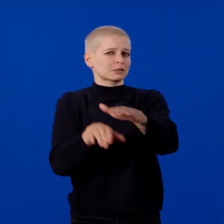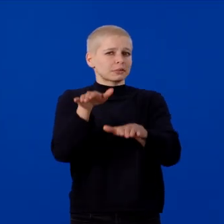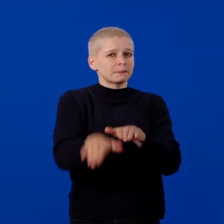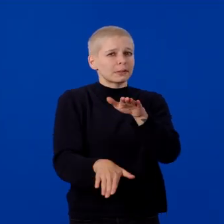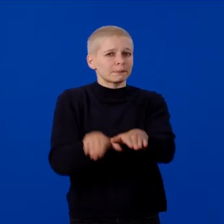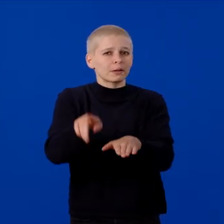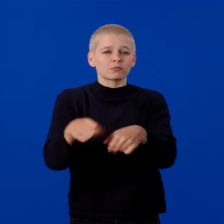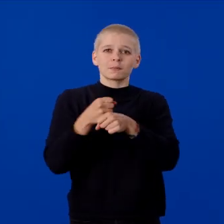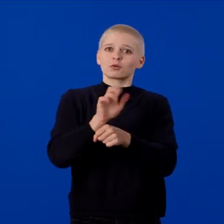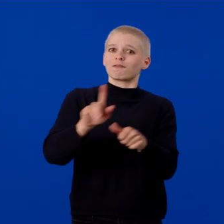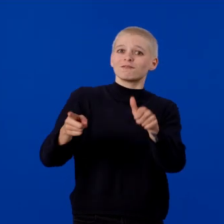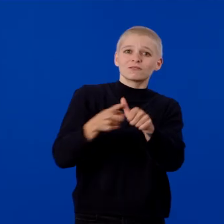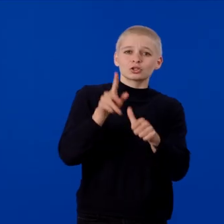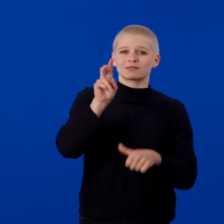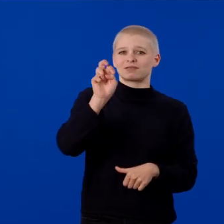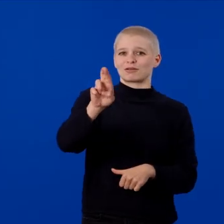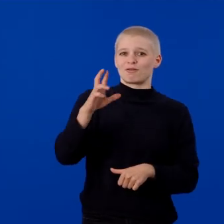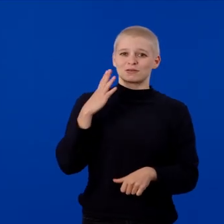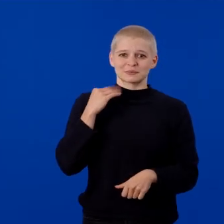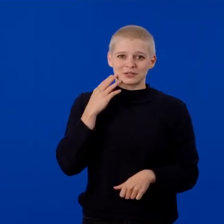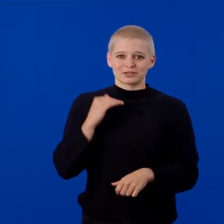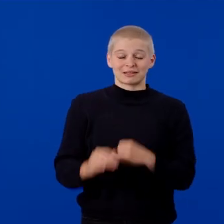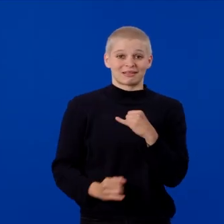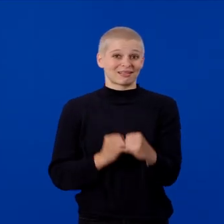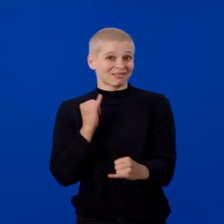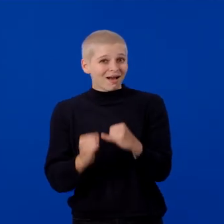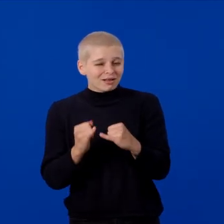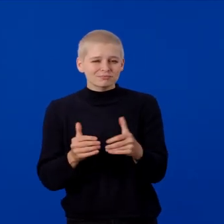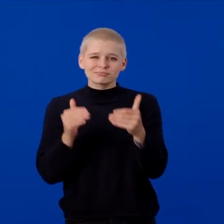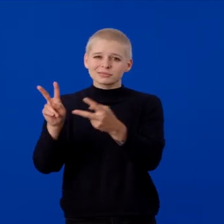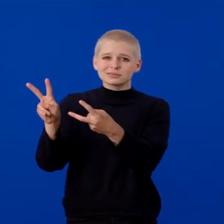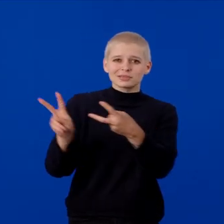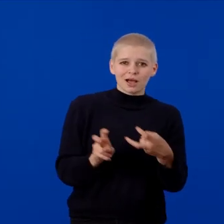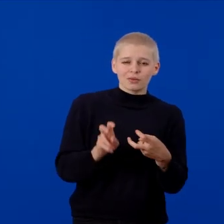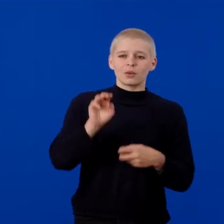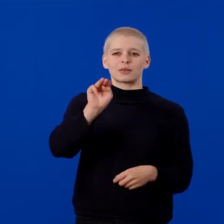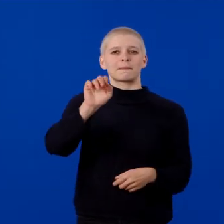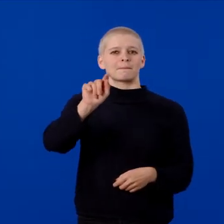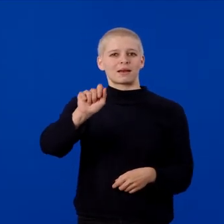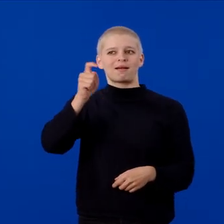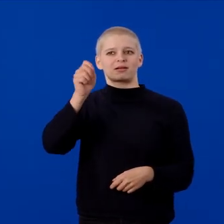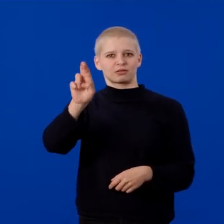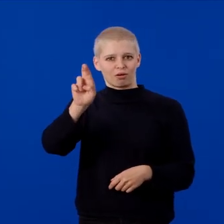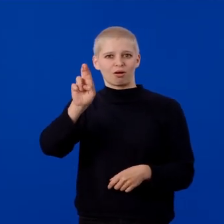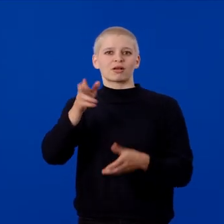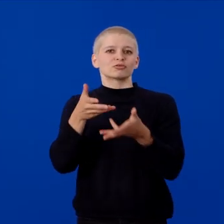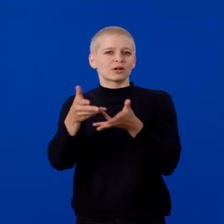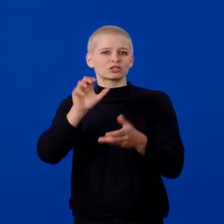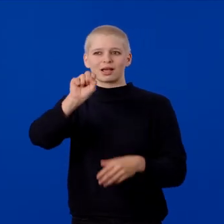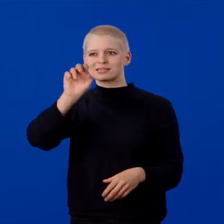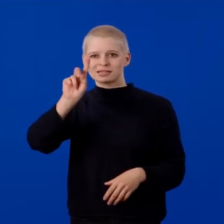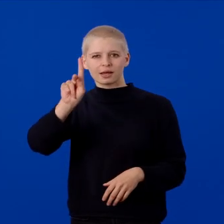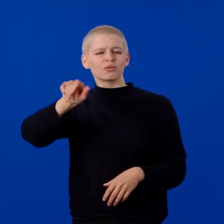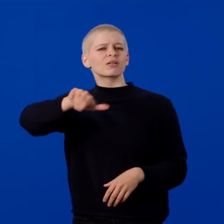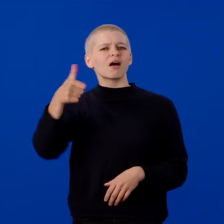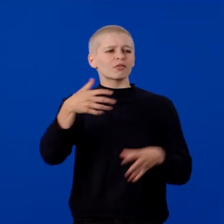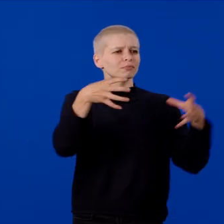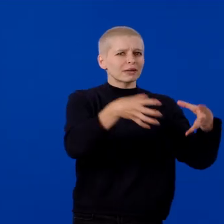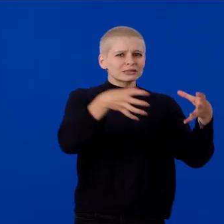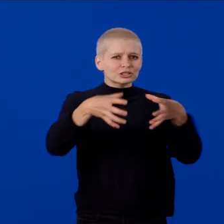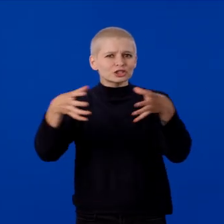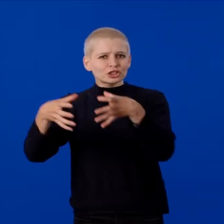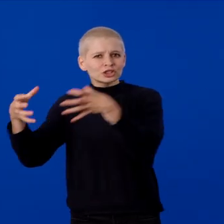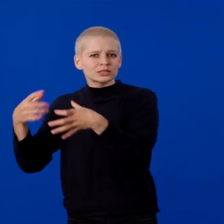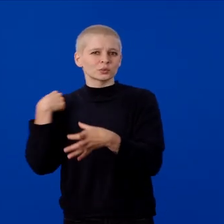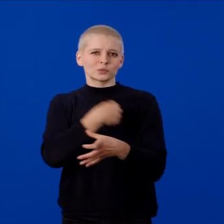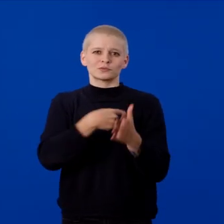your first VR experience. Lastly, download the Meta XR Interaction SDK or any of the individual packages shown